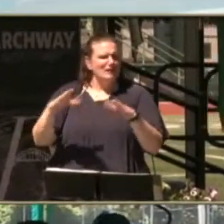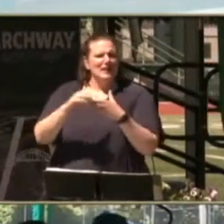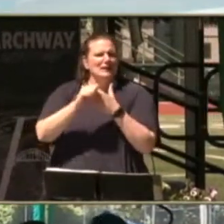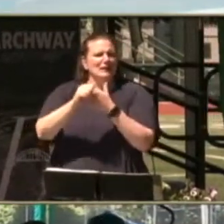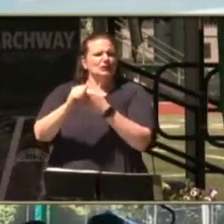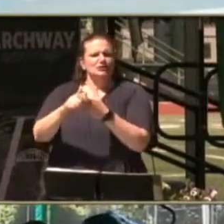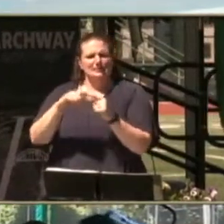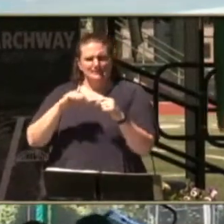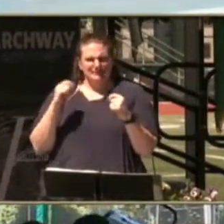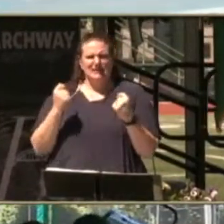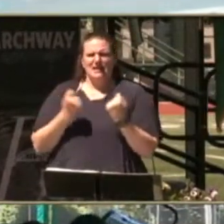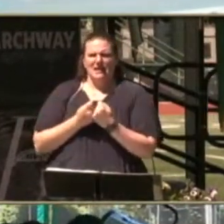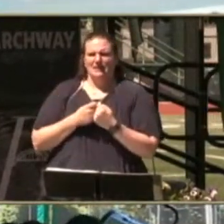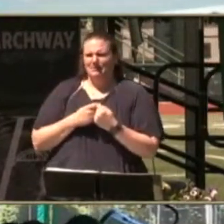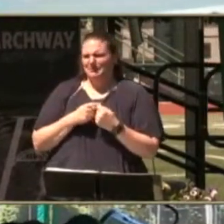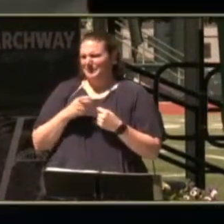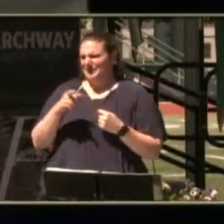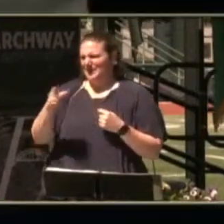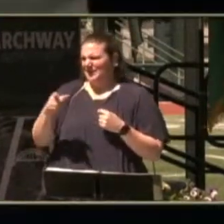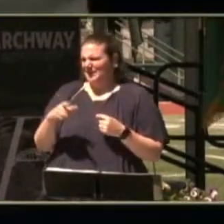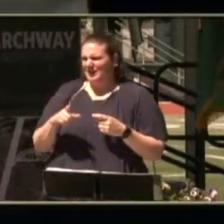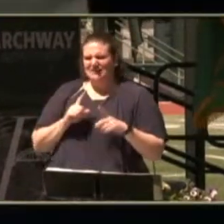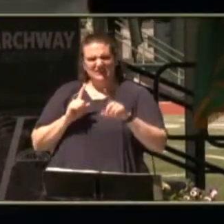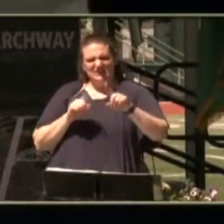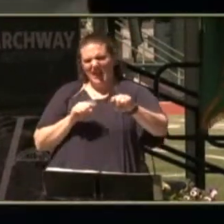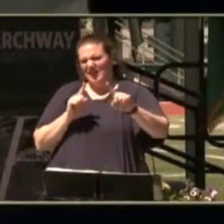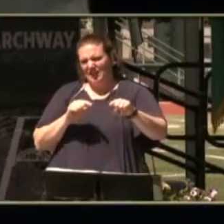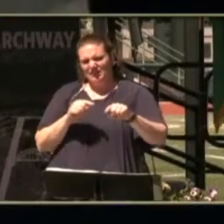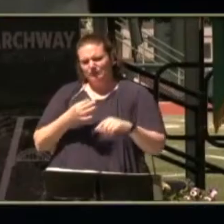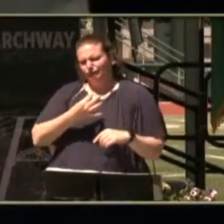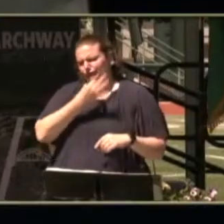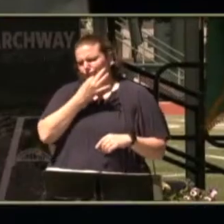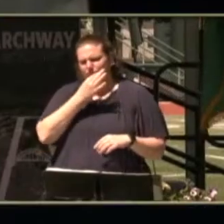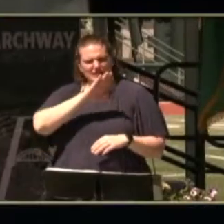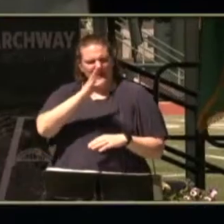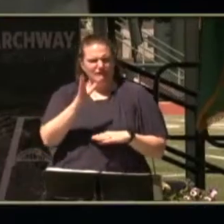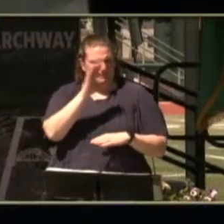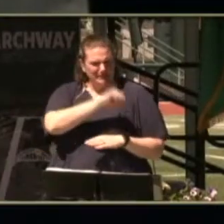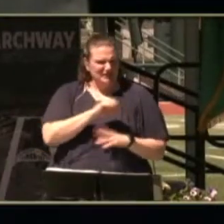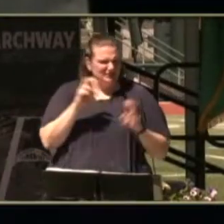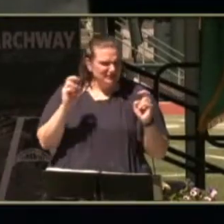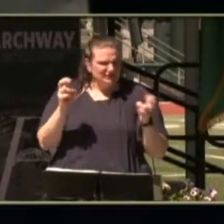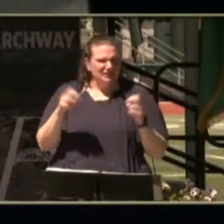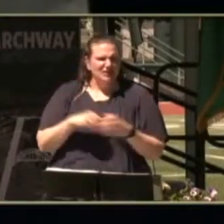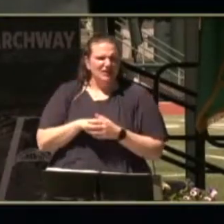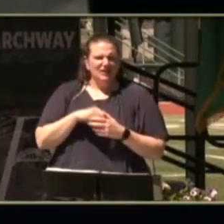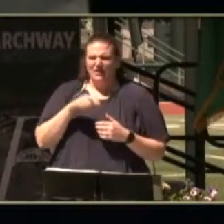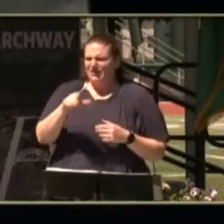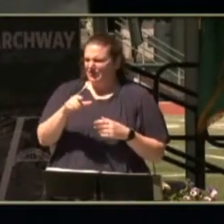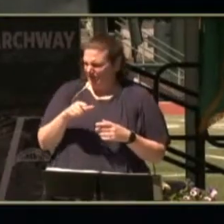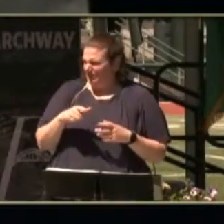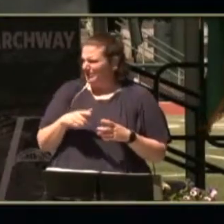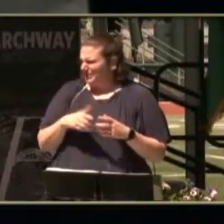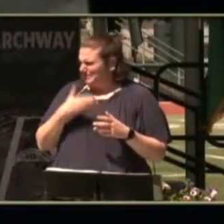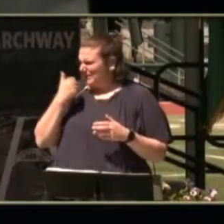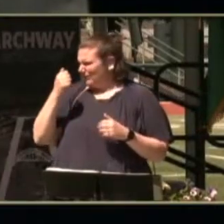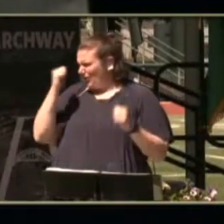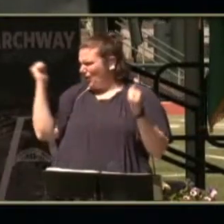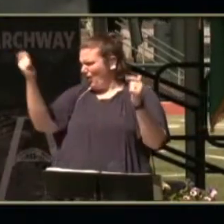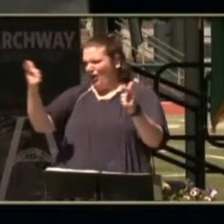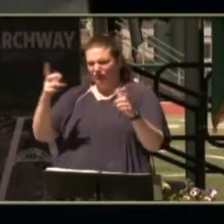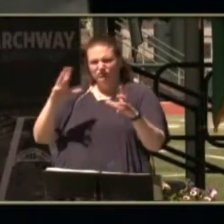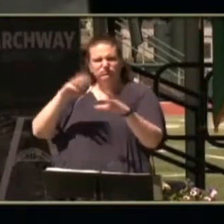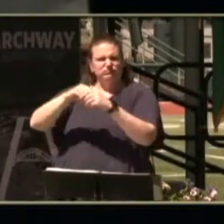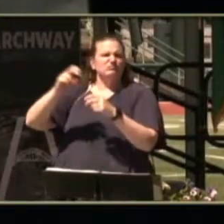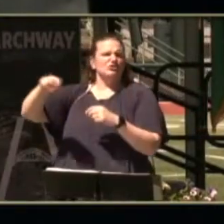leadership team and his attendance was impeccable the very best to you all in all your endeavors